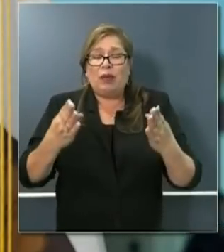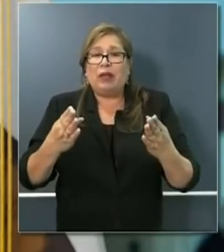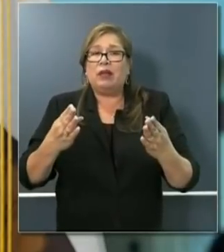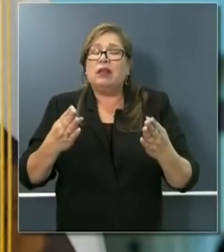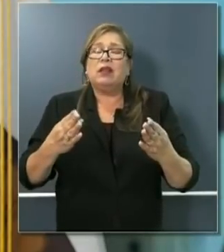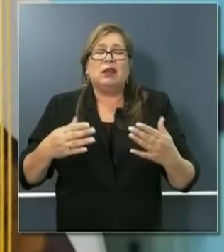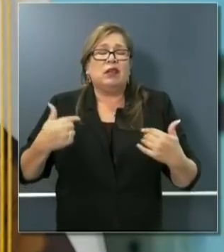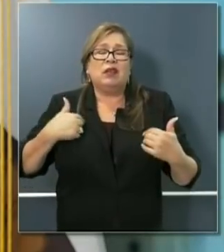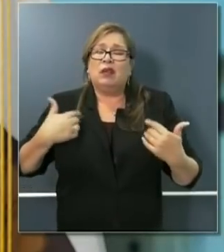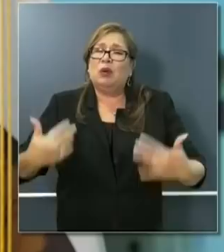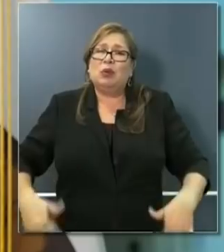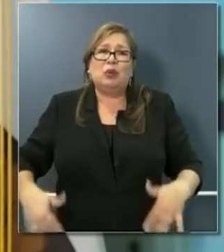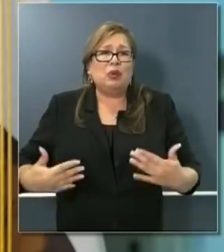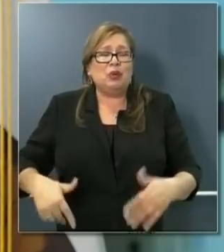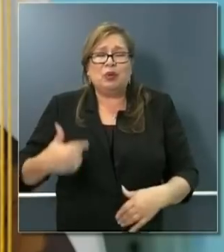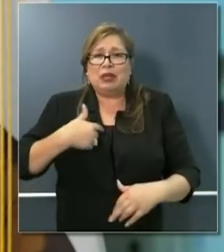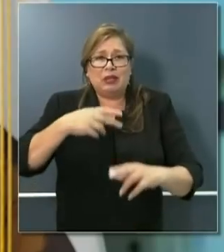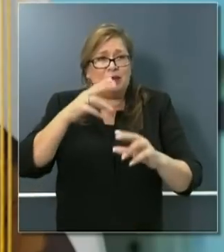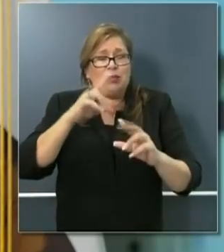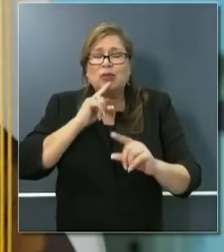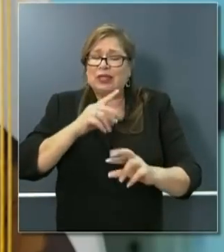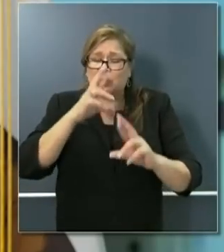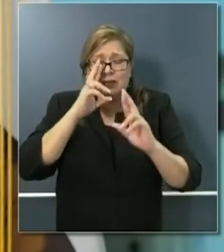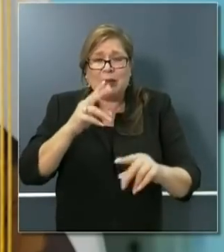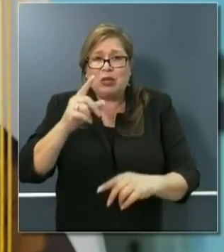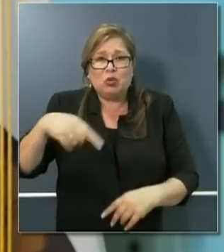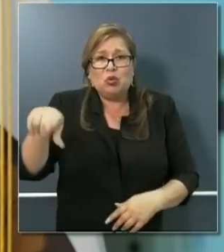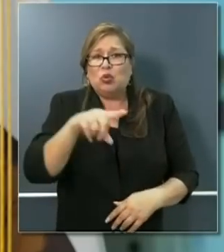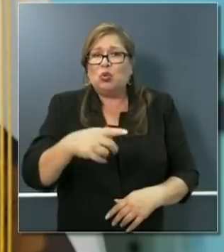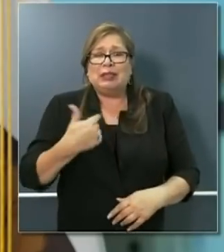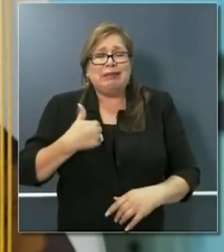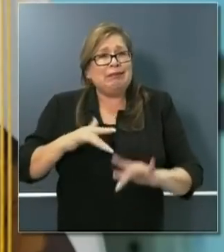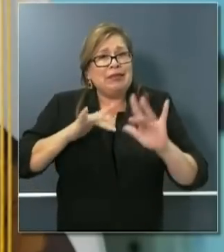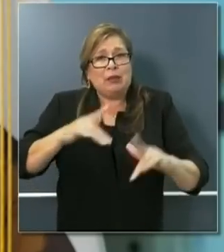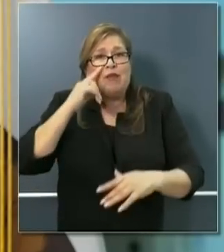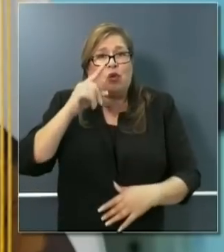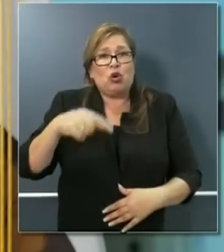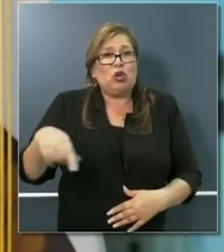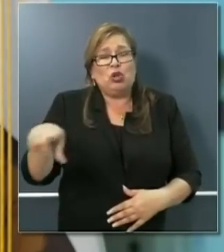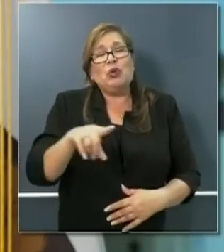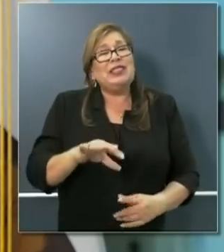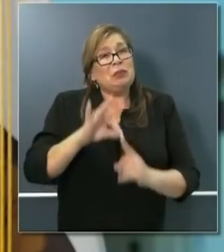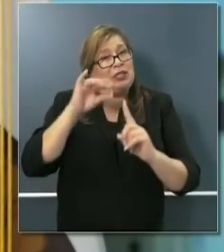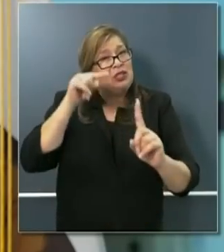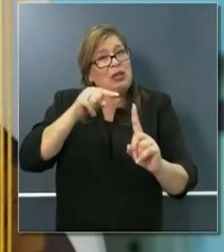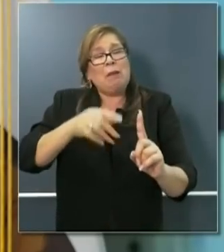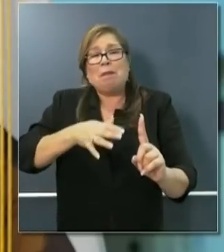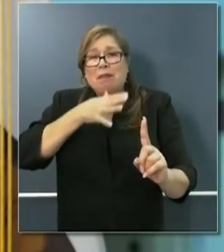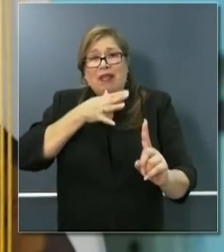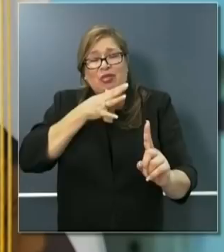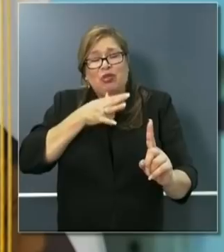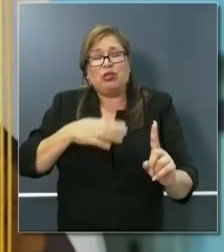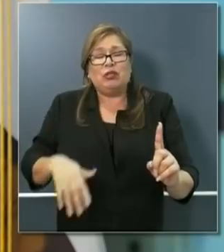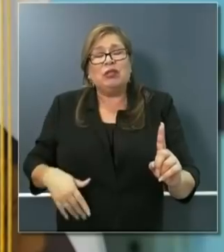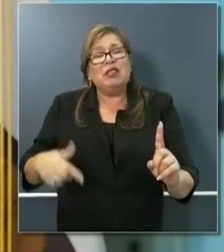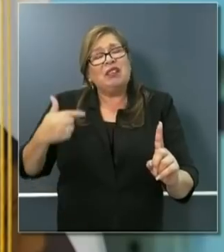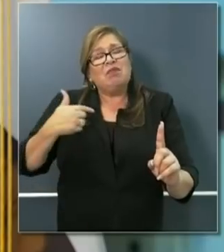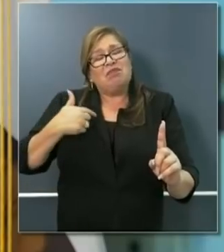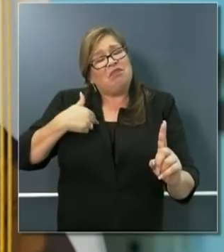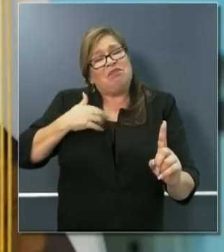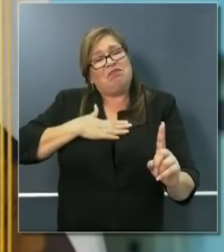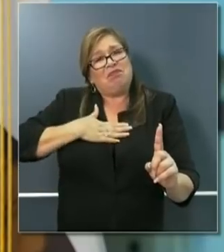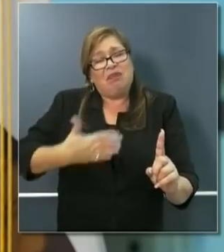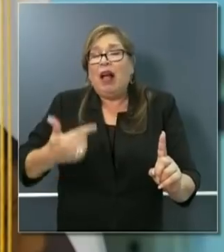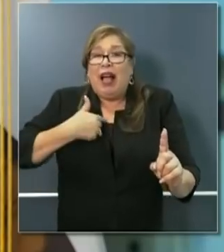respect and empathy. And particularly for mothers, let me just say this openly, and I try to do my part